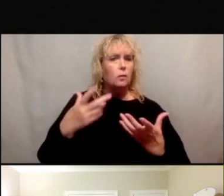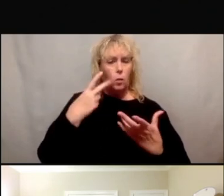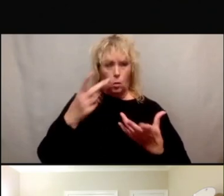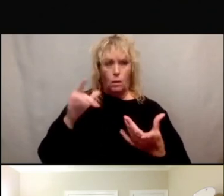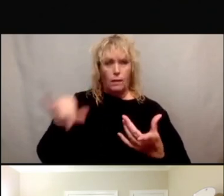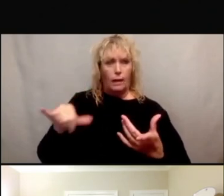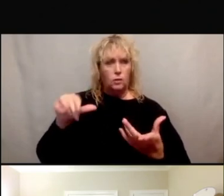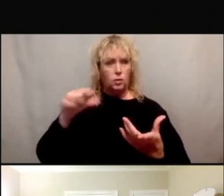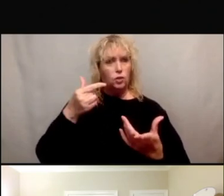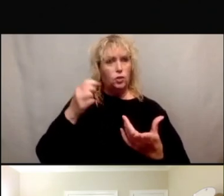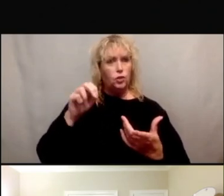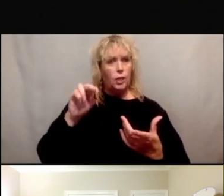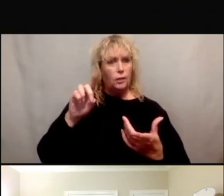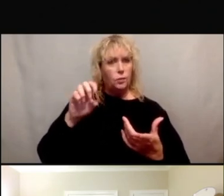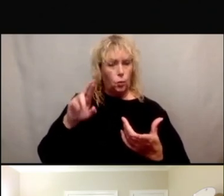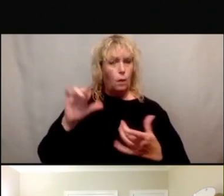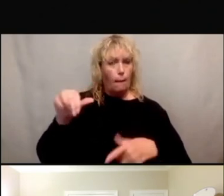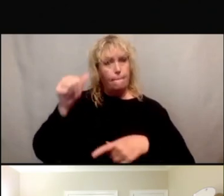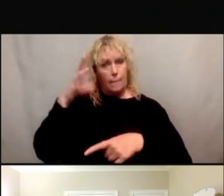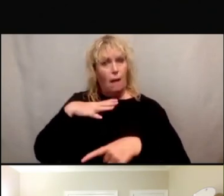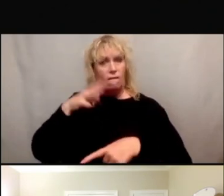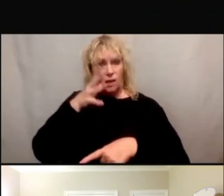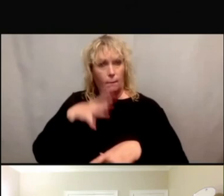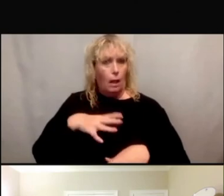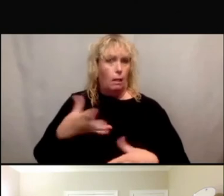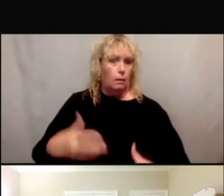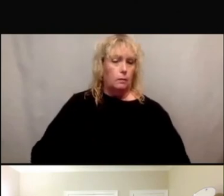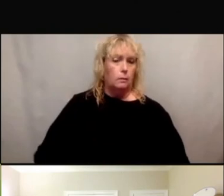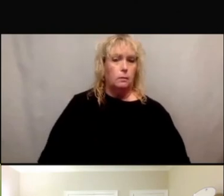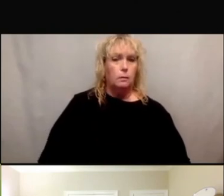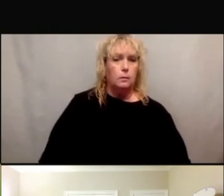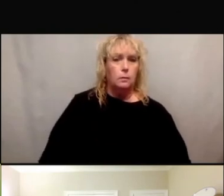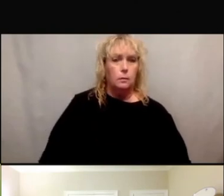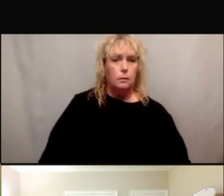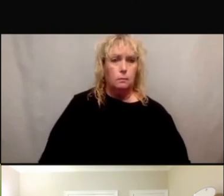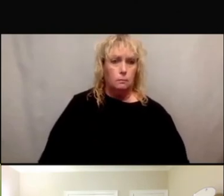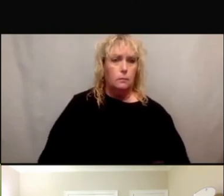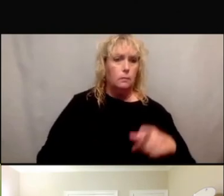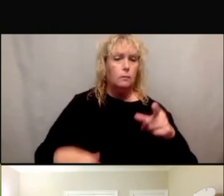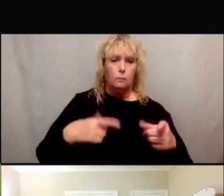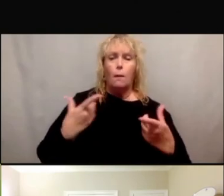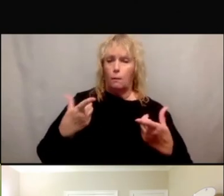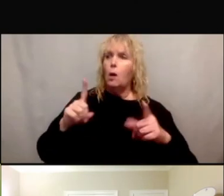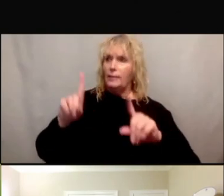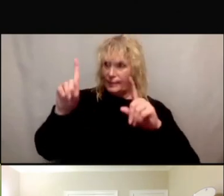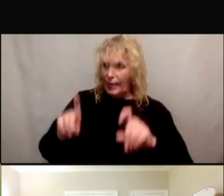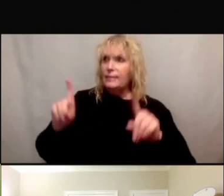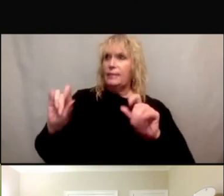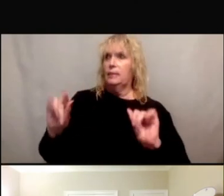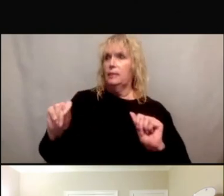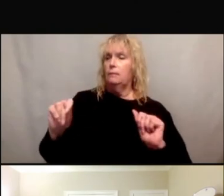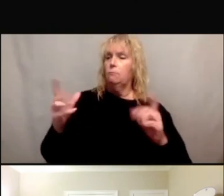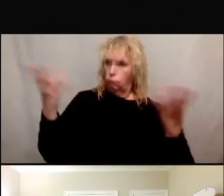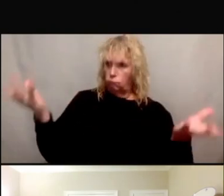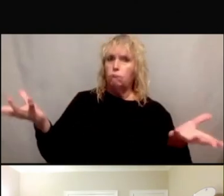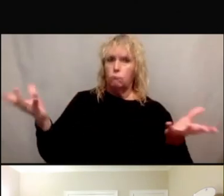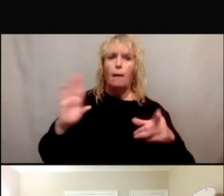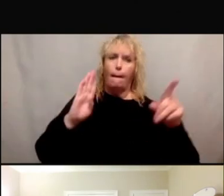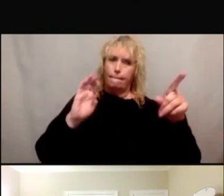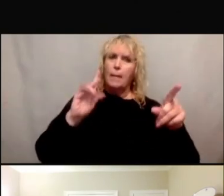you know, so that's another issue as well. Yeah. So test it. Becky was right. Yeah, test it.